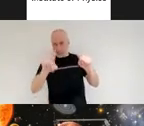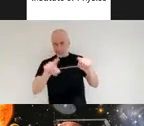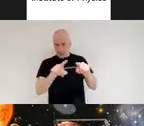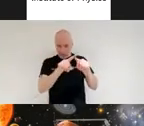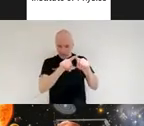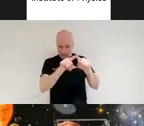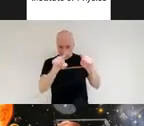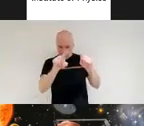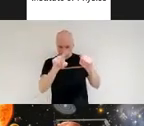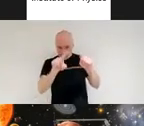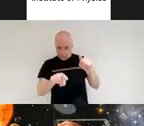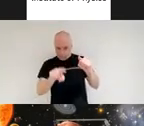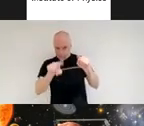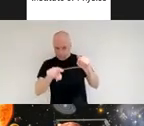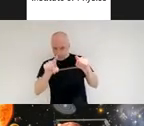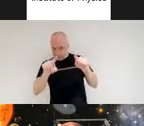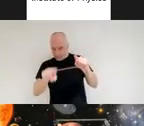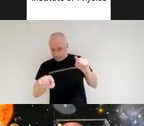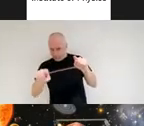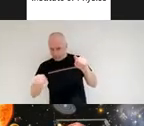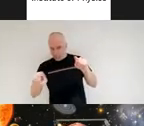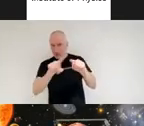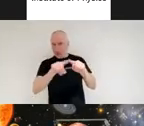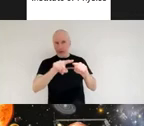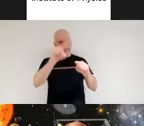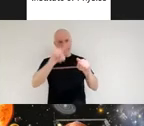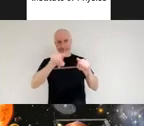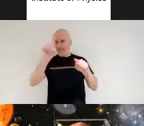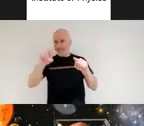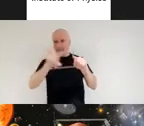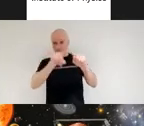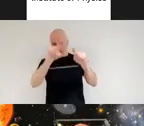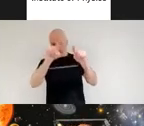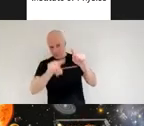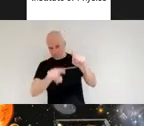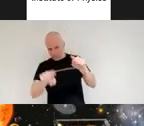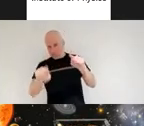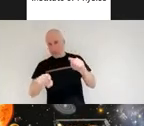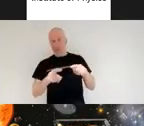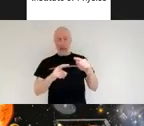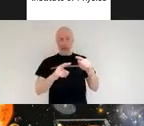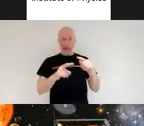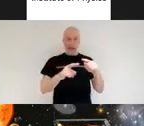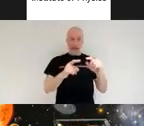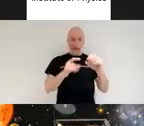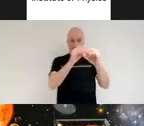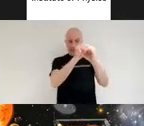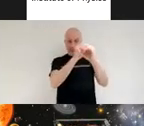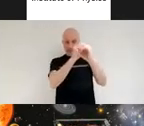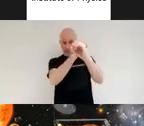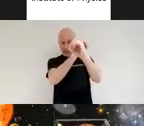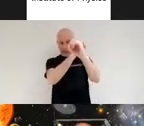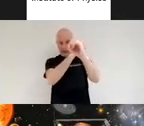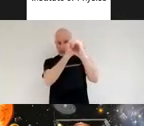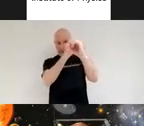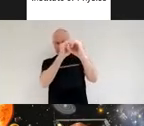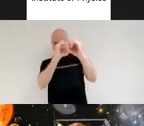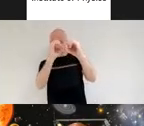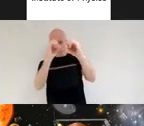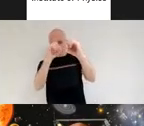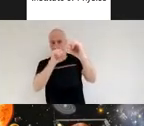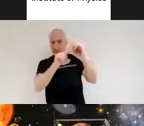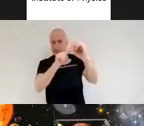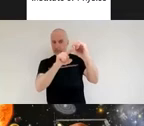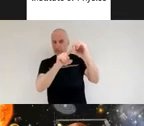of light have been absorbed as the light from the parent star passes through the atmosphere of the planet certain wavelengths